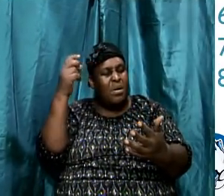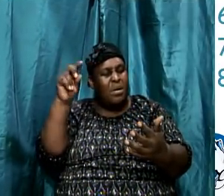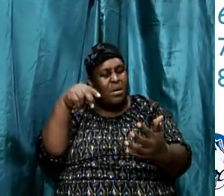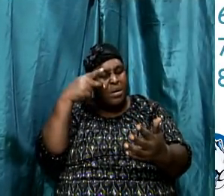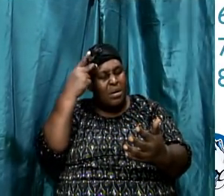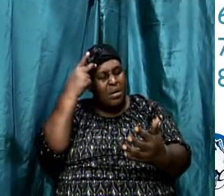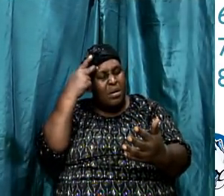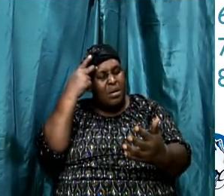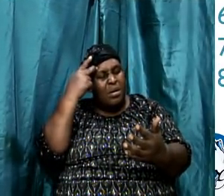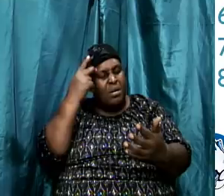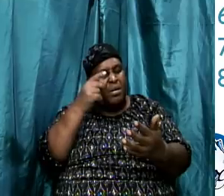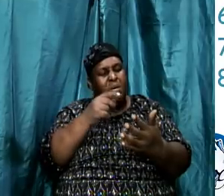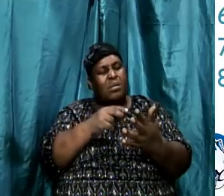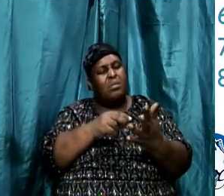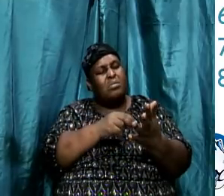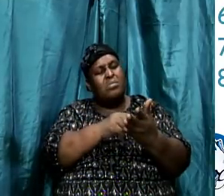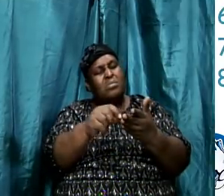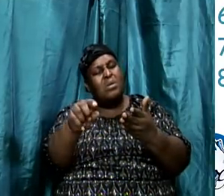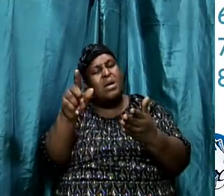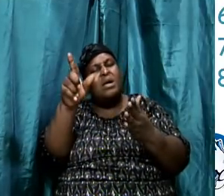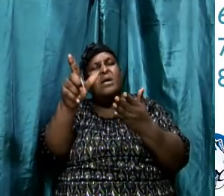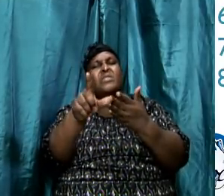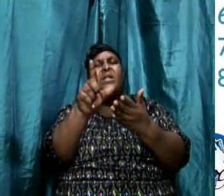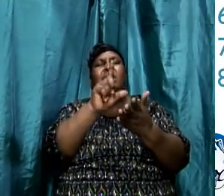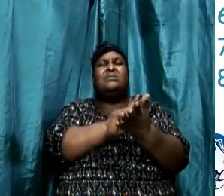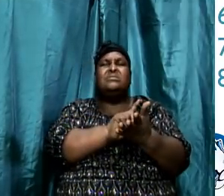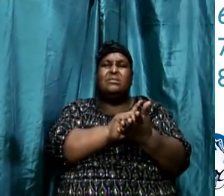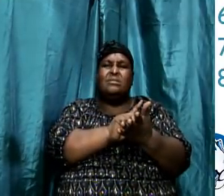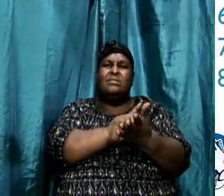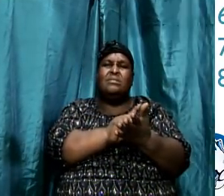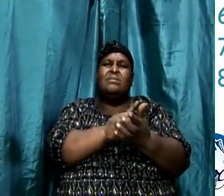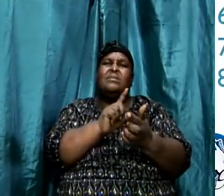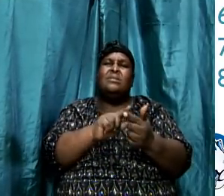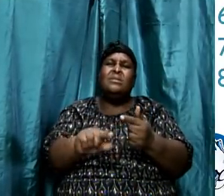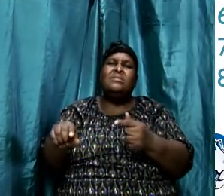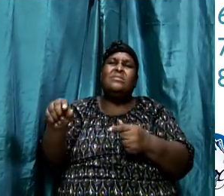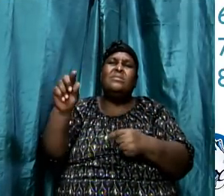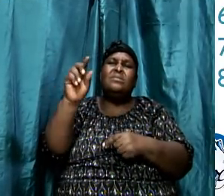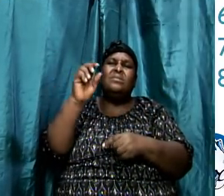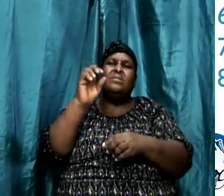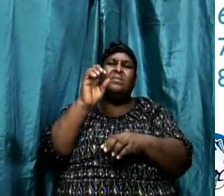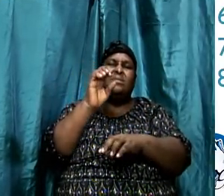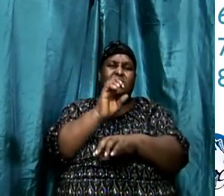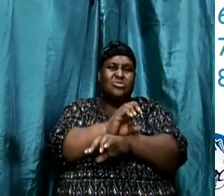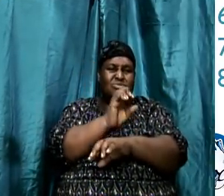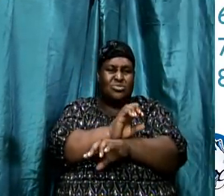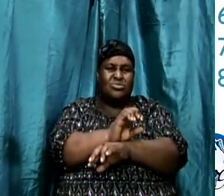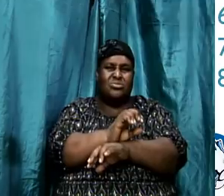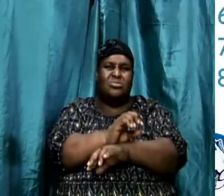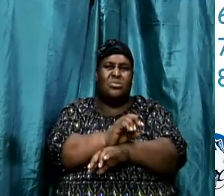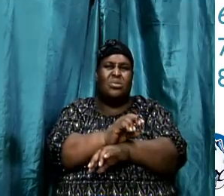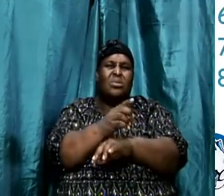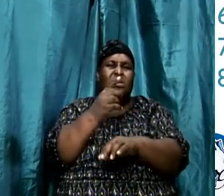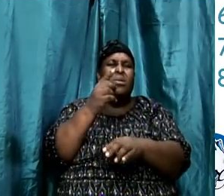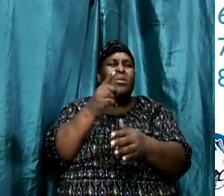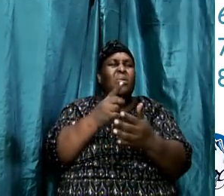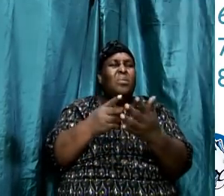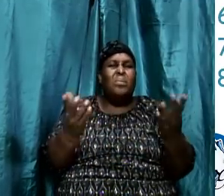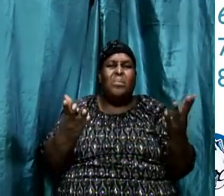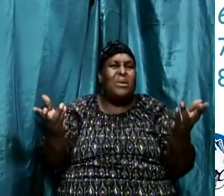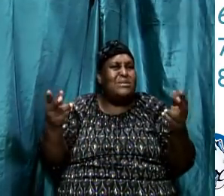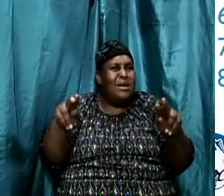particular story that Paul had to write that letter to Philemon and so on? What was taking place there?